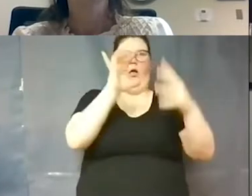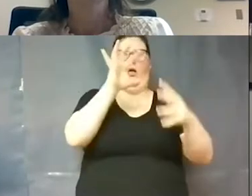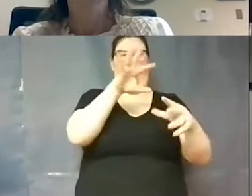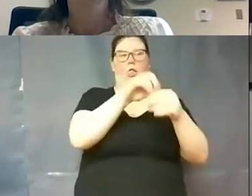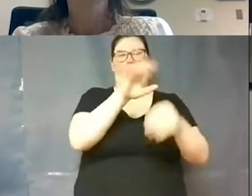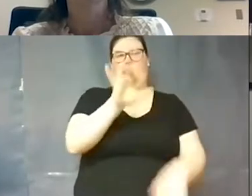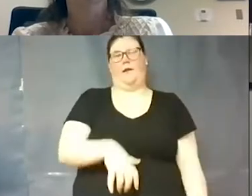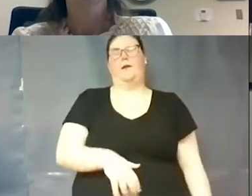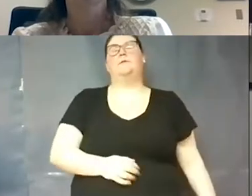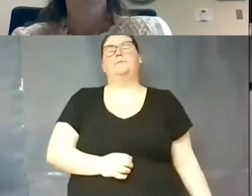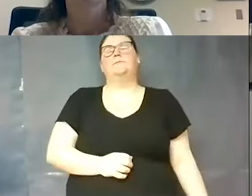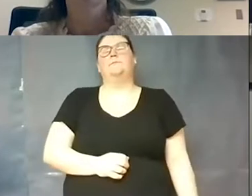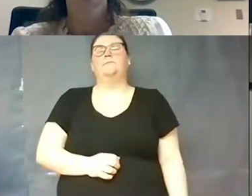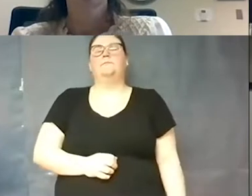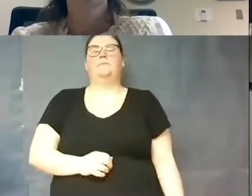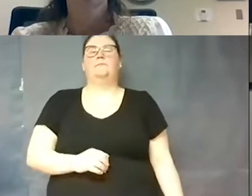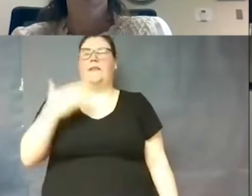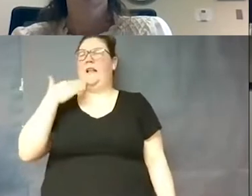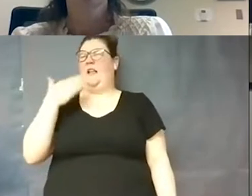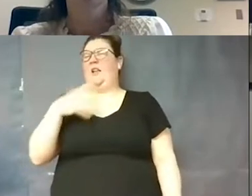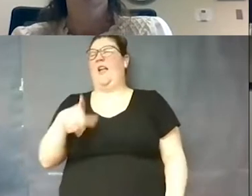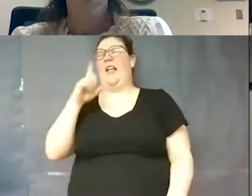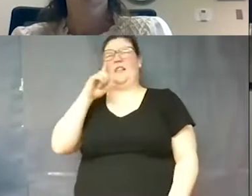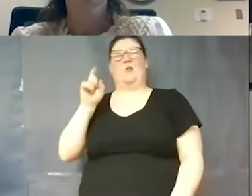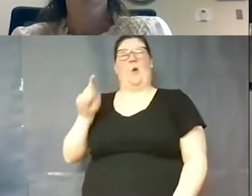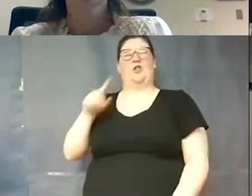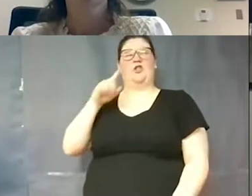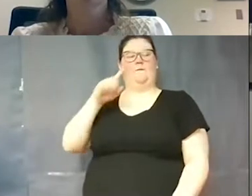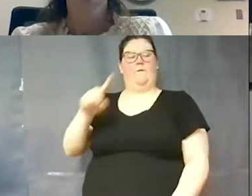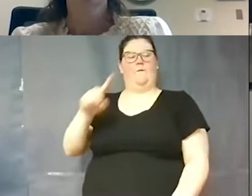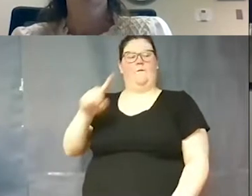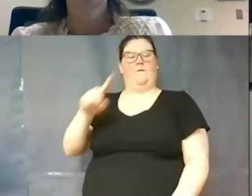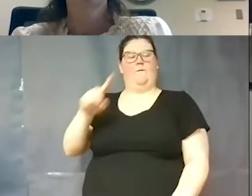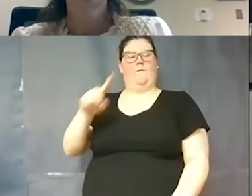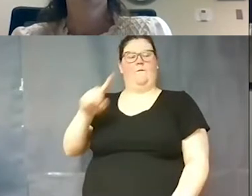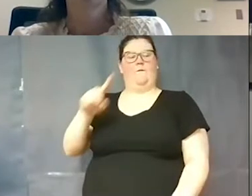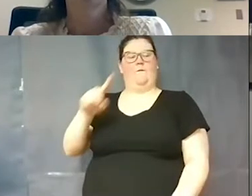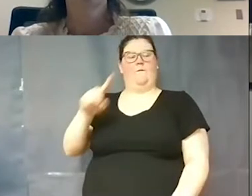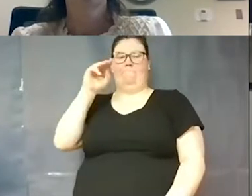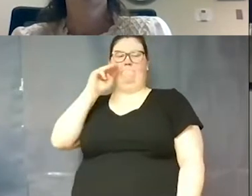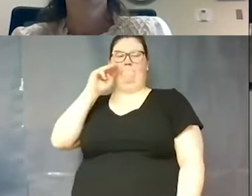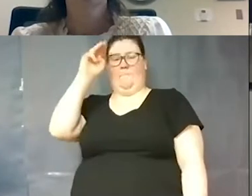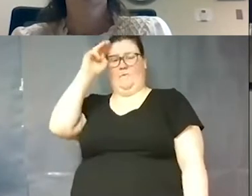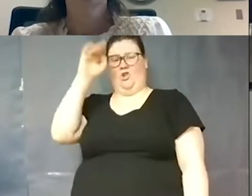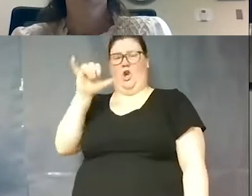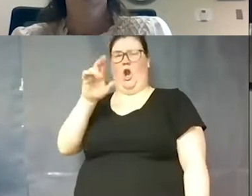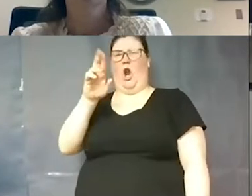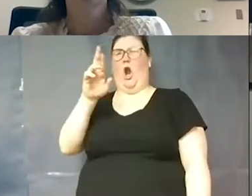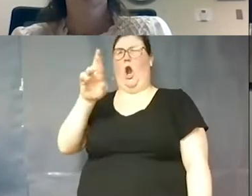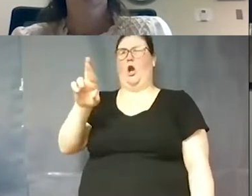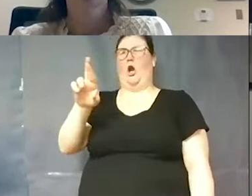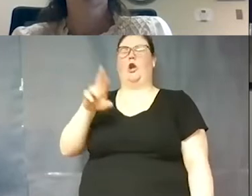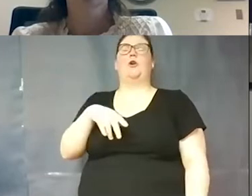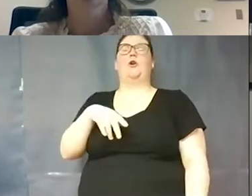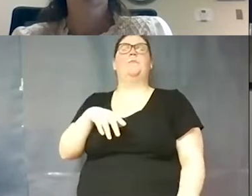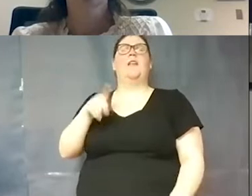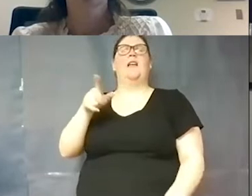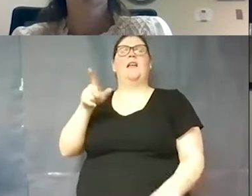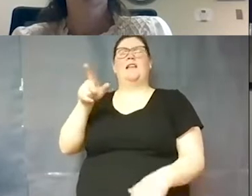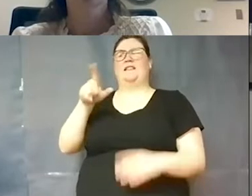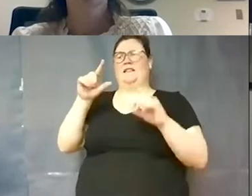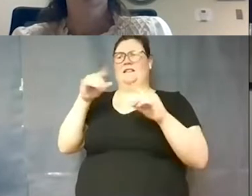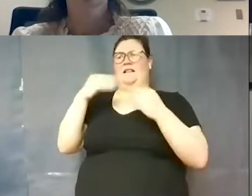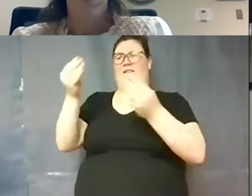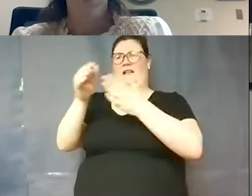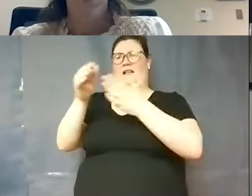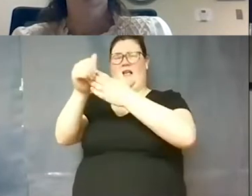i think this probably is a question for uh mr yonker or miss donald is the district giving guidance to extracurricular groups that want to have in